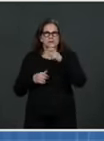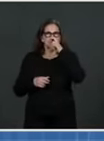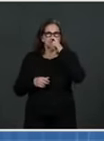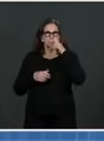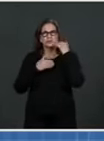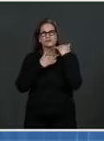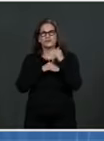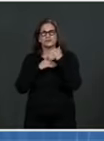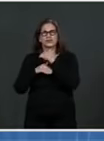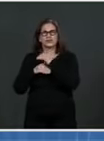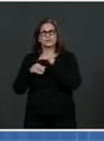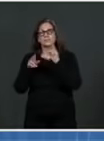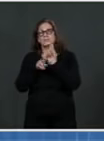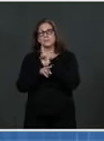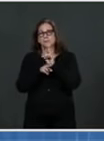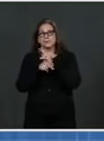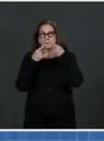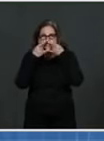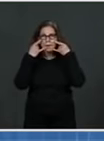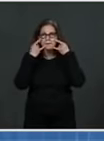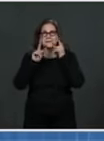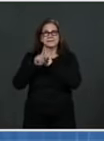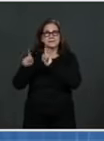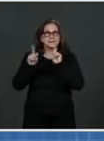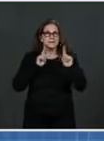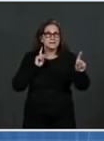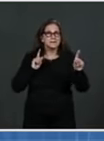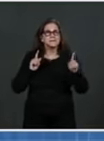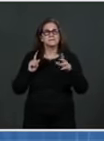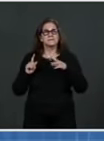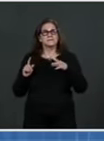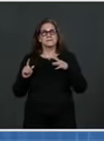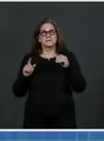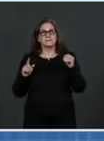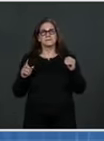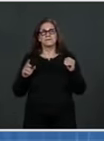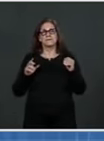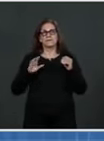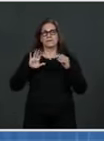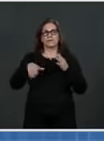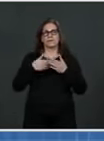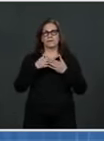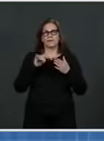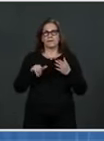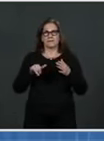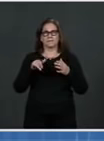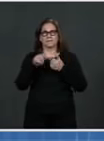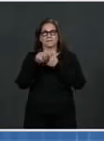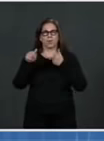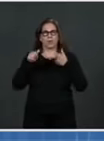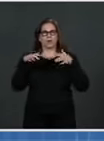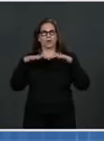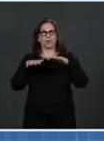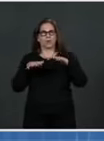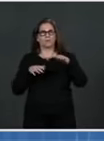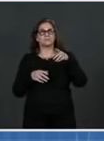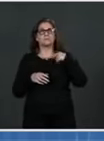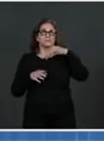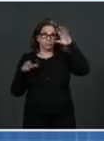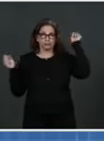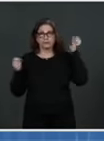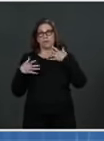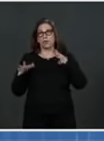40 days from now. Dr. Yep. And I just add it got to my inbox this morning. Uh, so I open to reserve judgment as well.